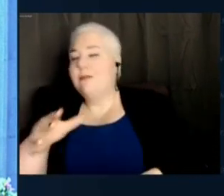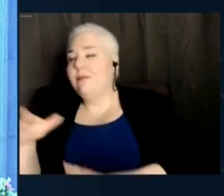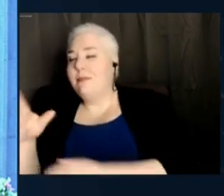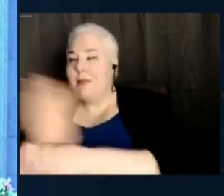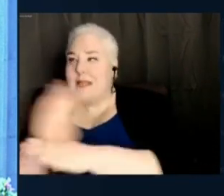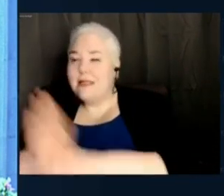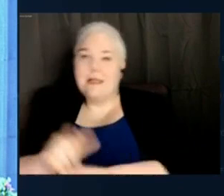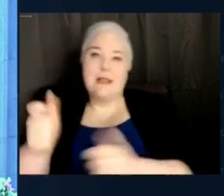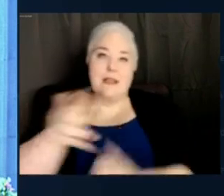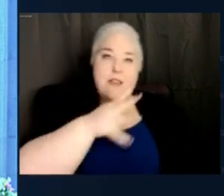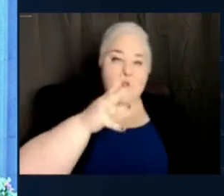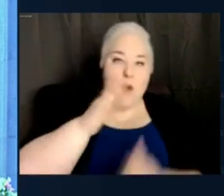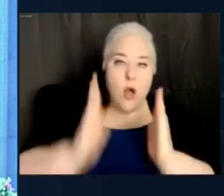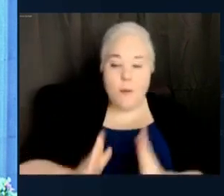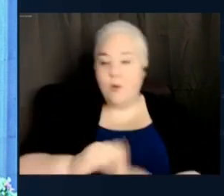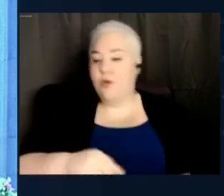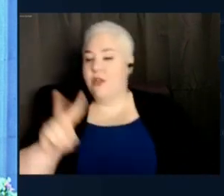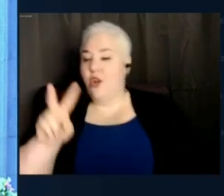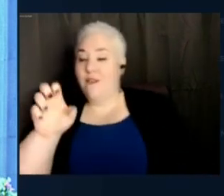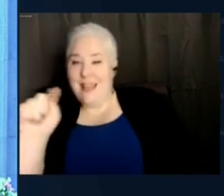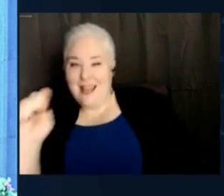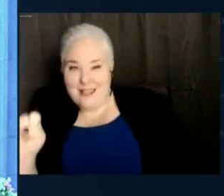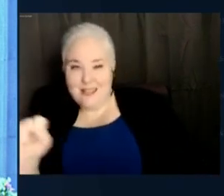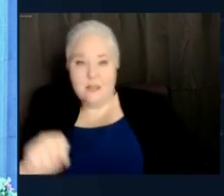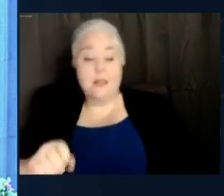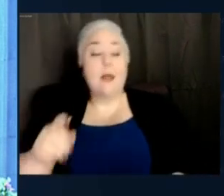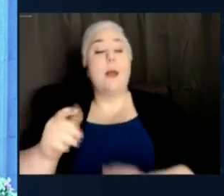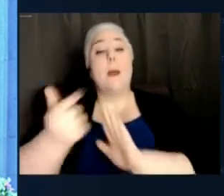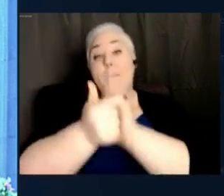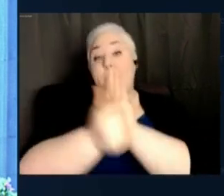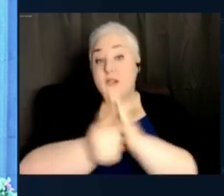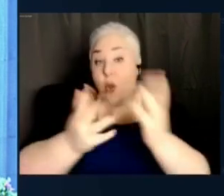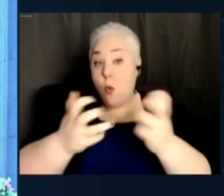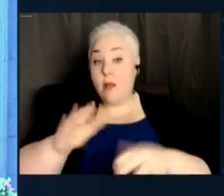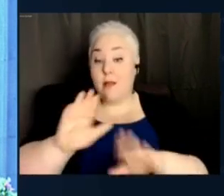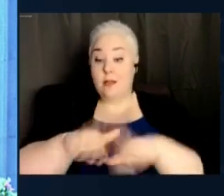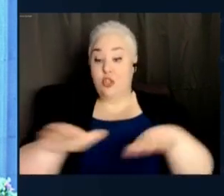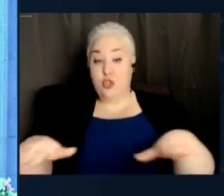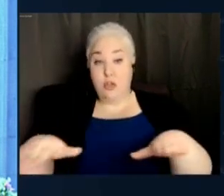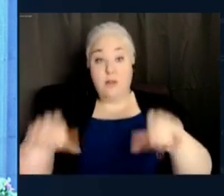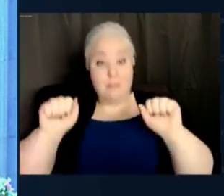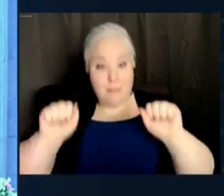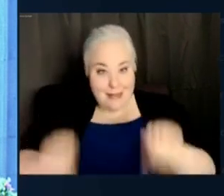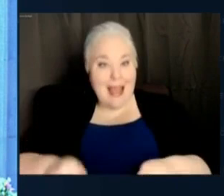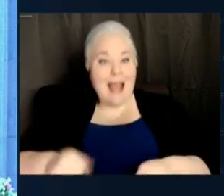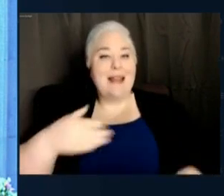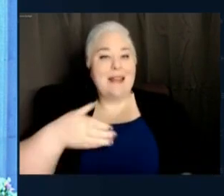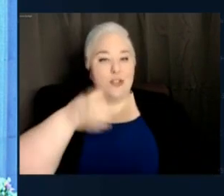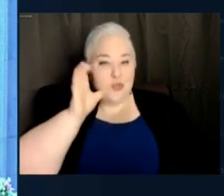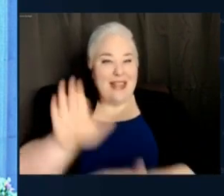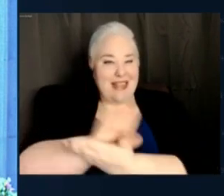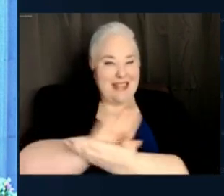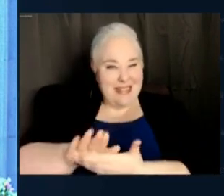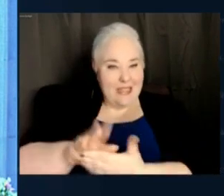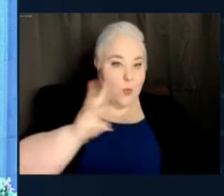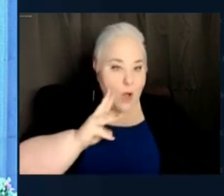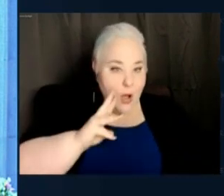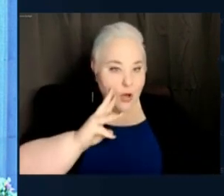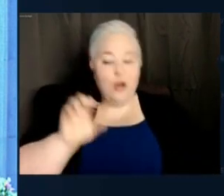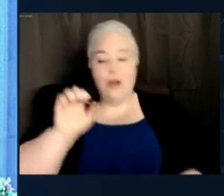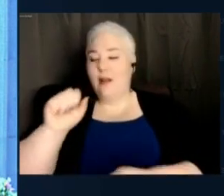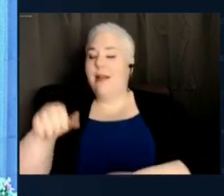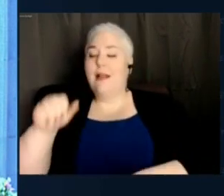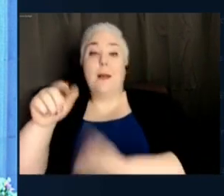workers who want to continue their education, bills that make sure our children can drink clean water, bills that